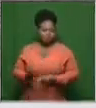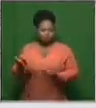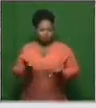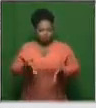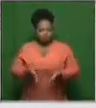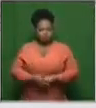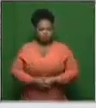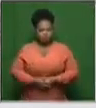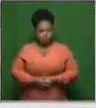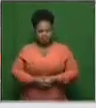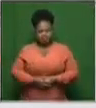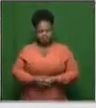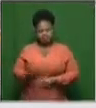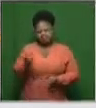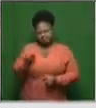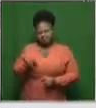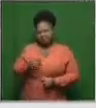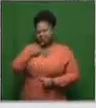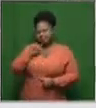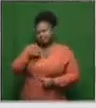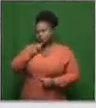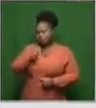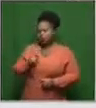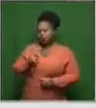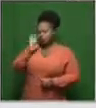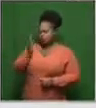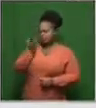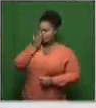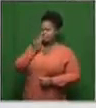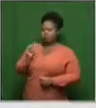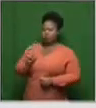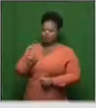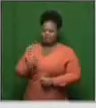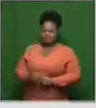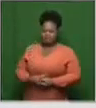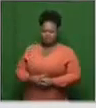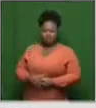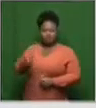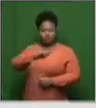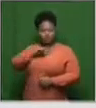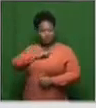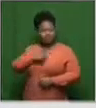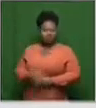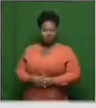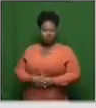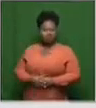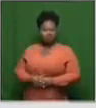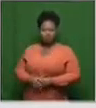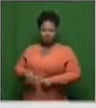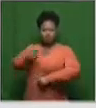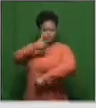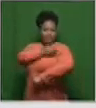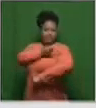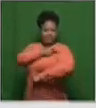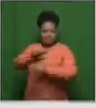So, one can say that it is too soon, given that, you know, the vaccine has been developed within a